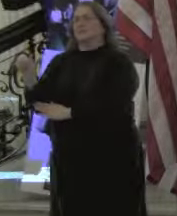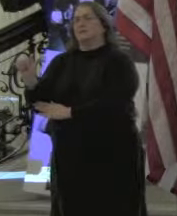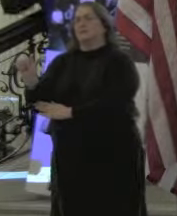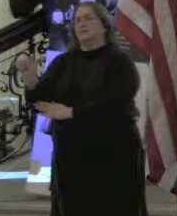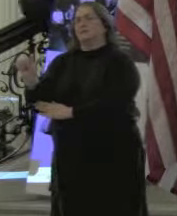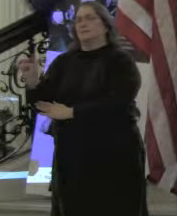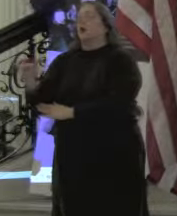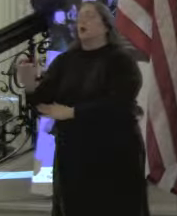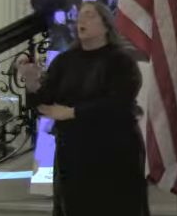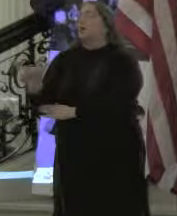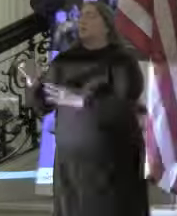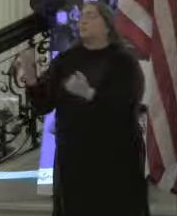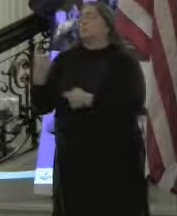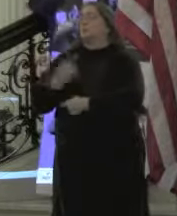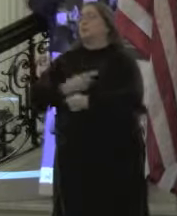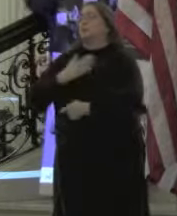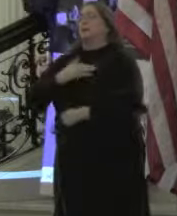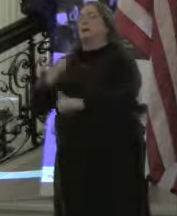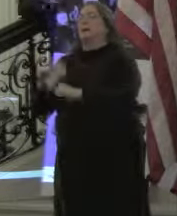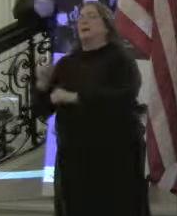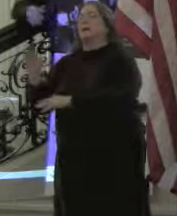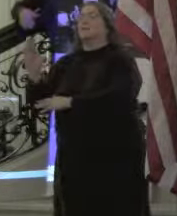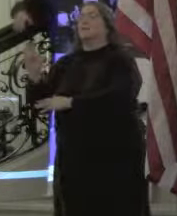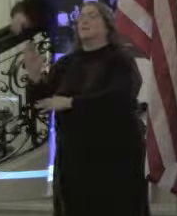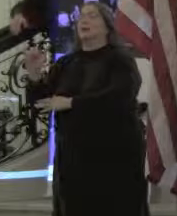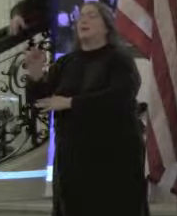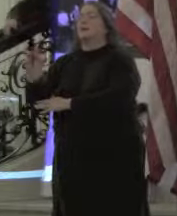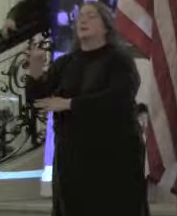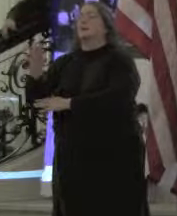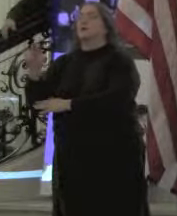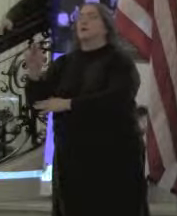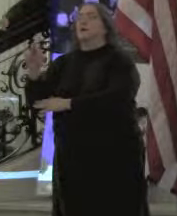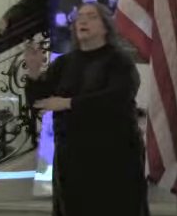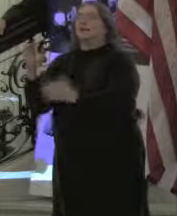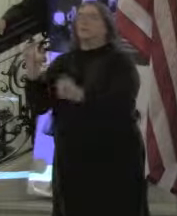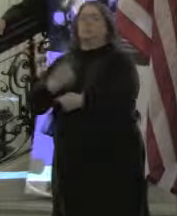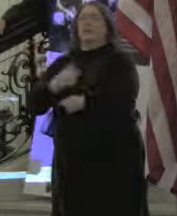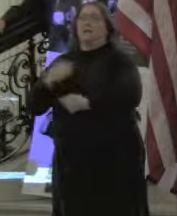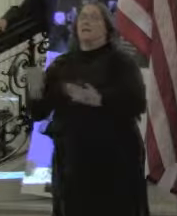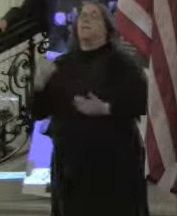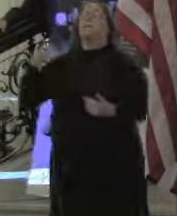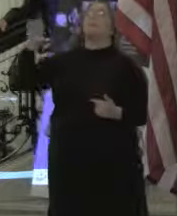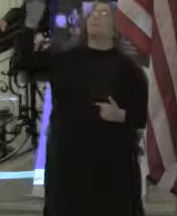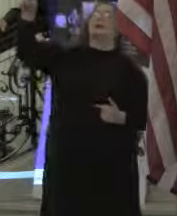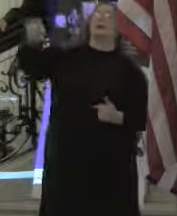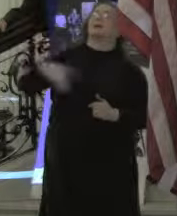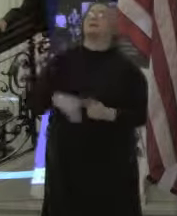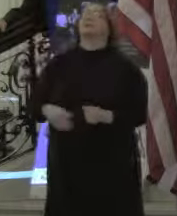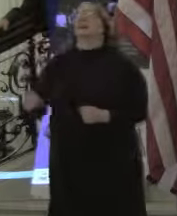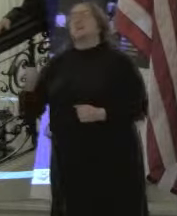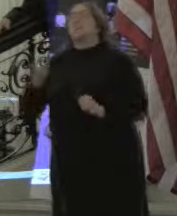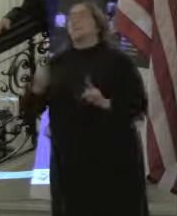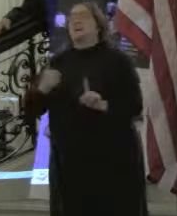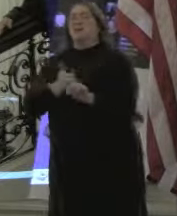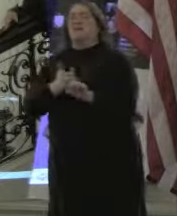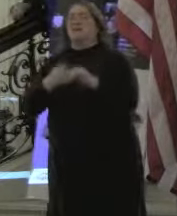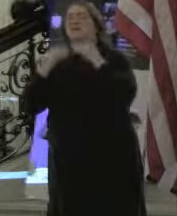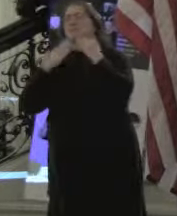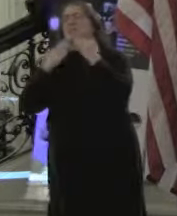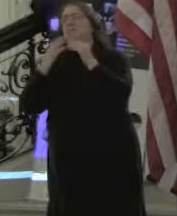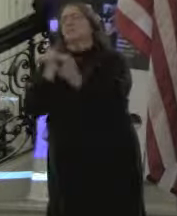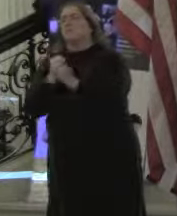I'm also joined by my aide, Brian Jenkins is here also in the back. The other people that I want to thank and make sure that everybody